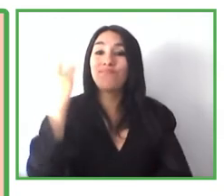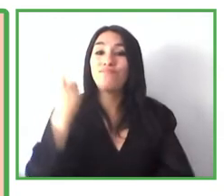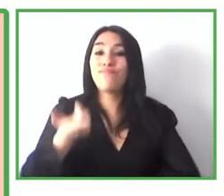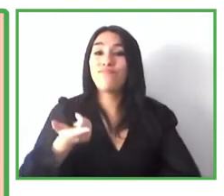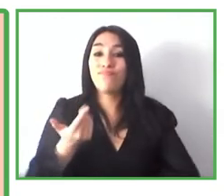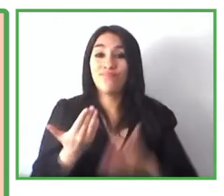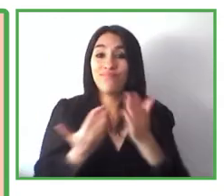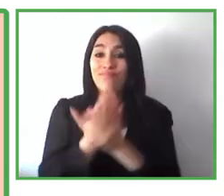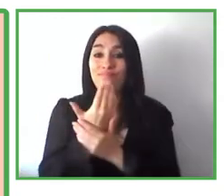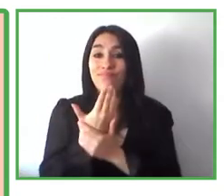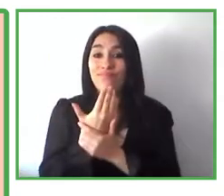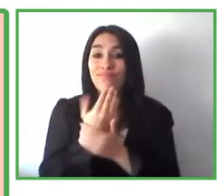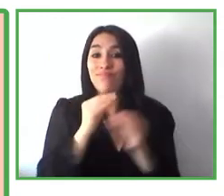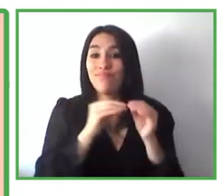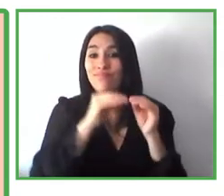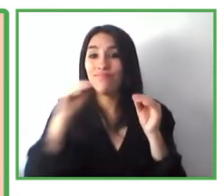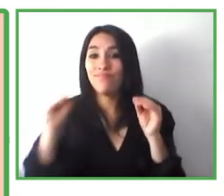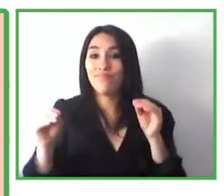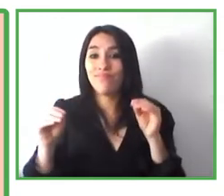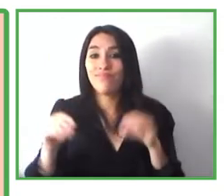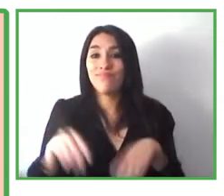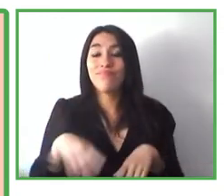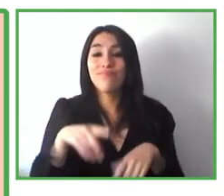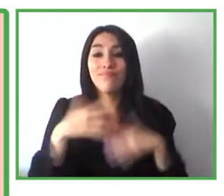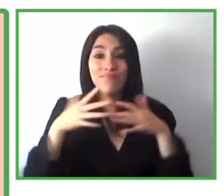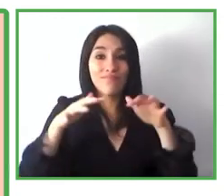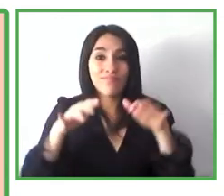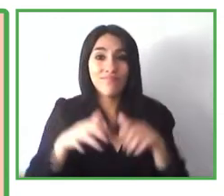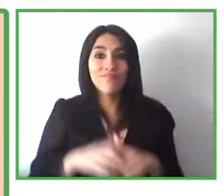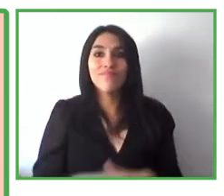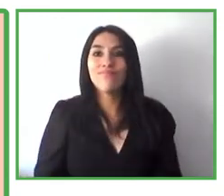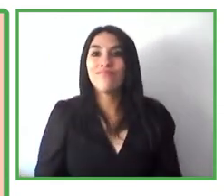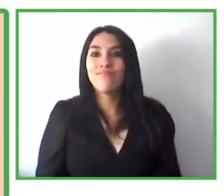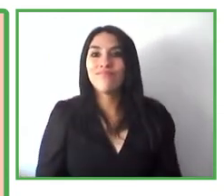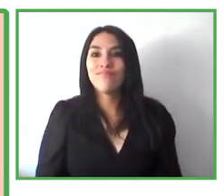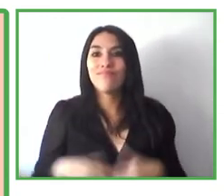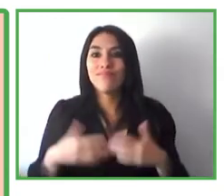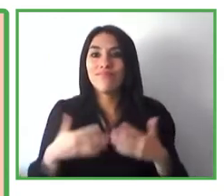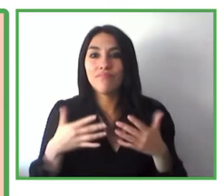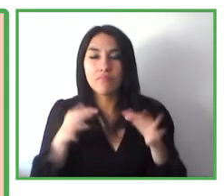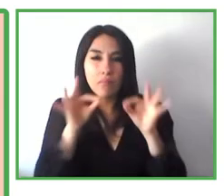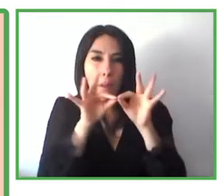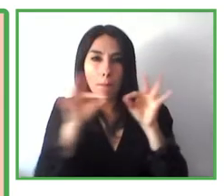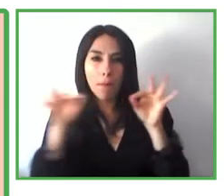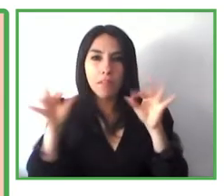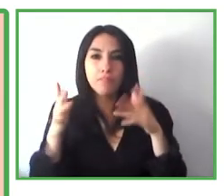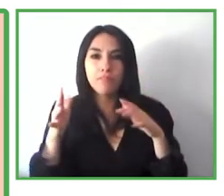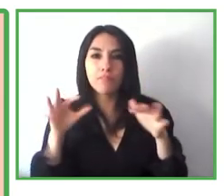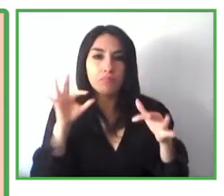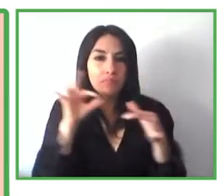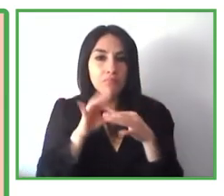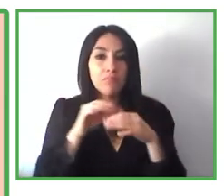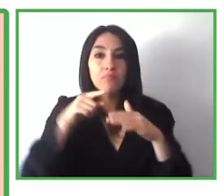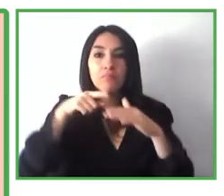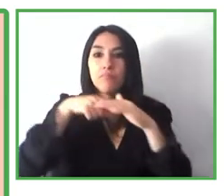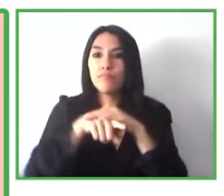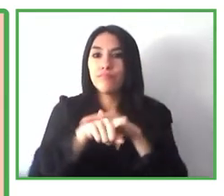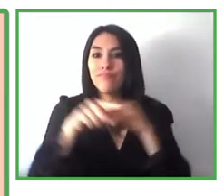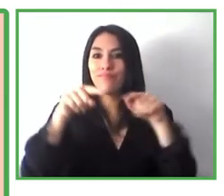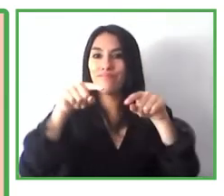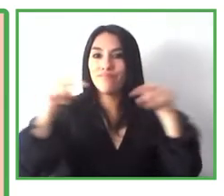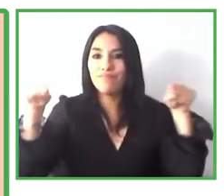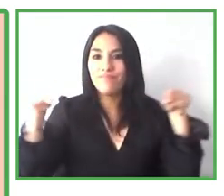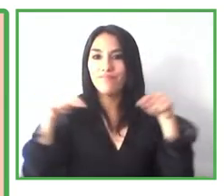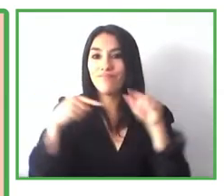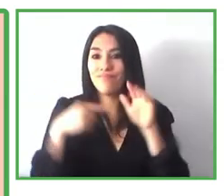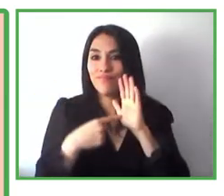at this source of objective data. And many of the metrics, of course, are referring to the needs of the space. For instance,